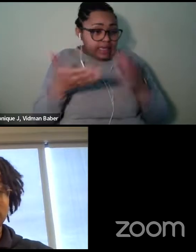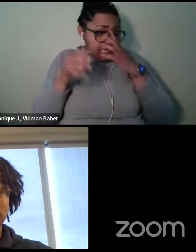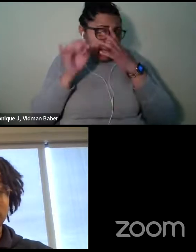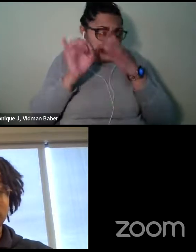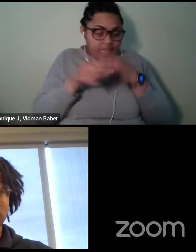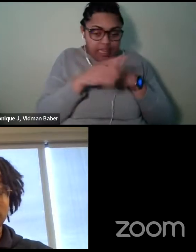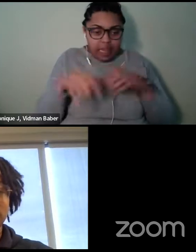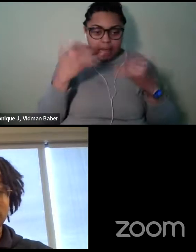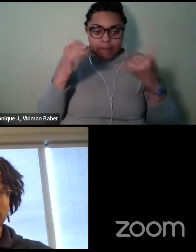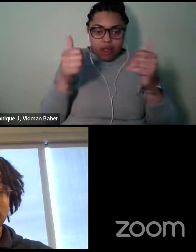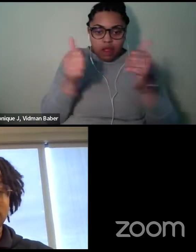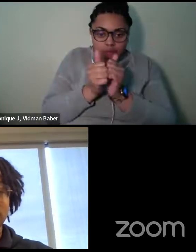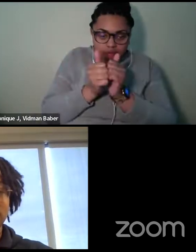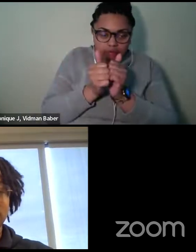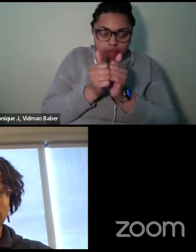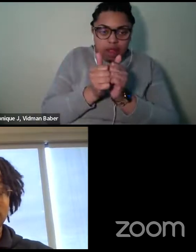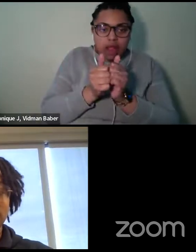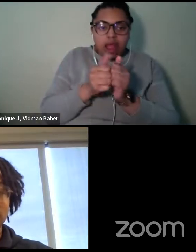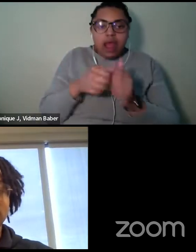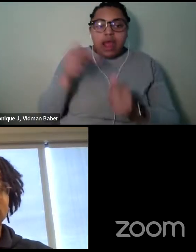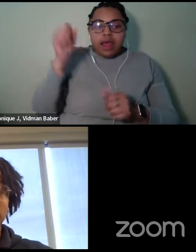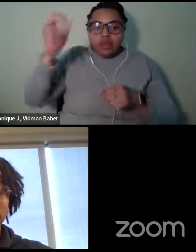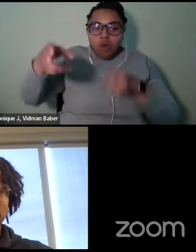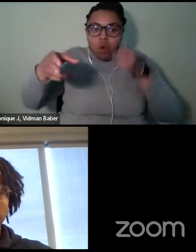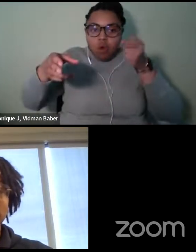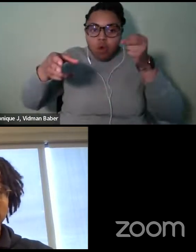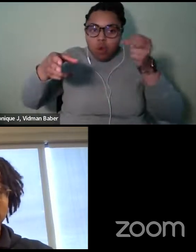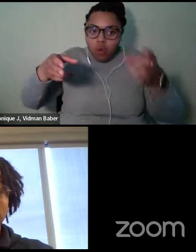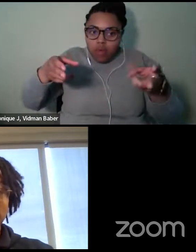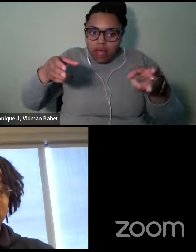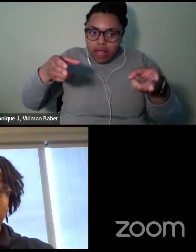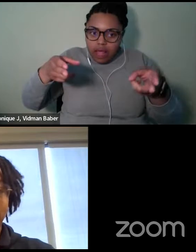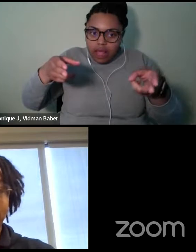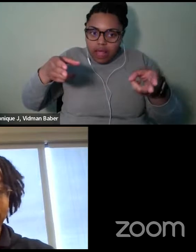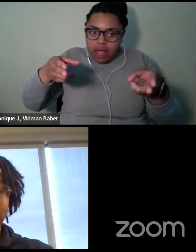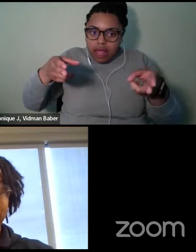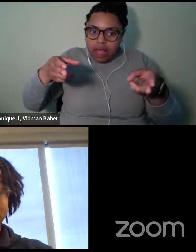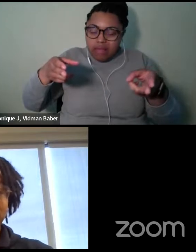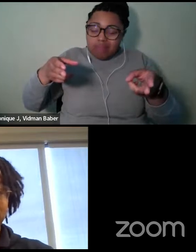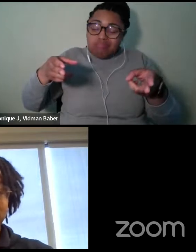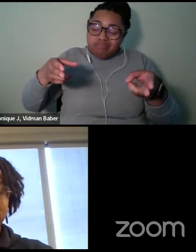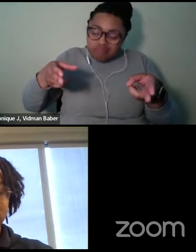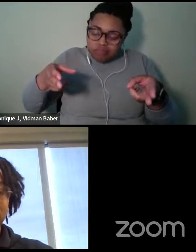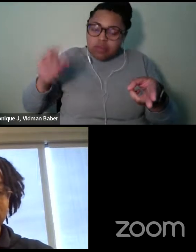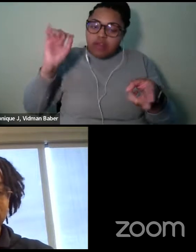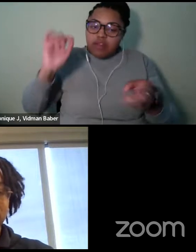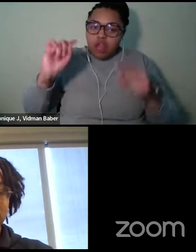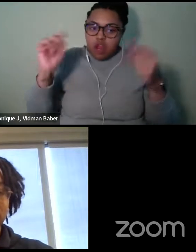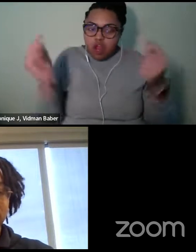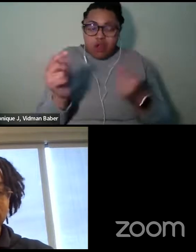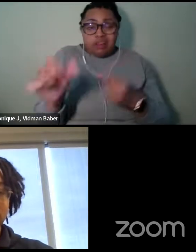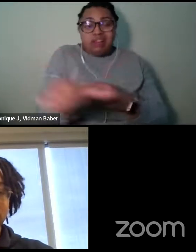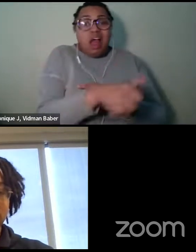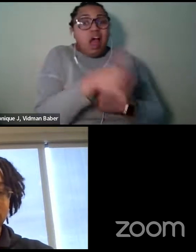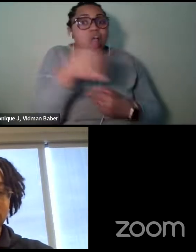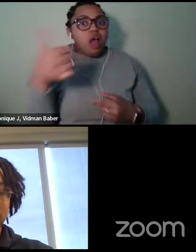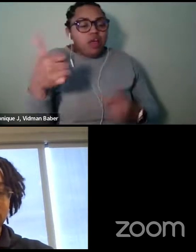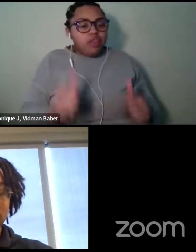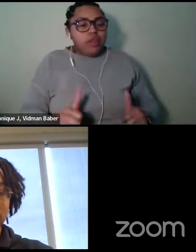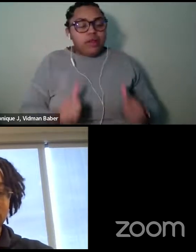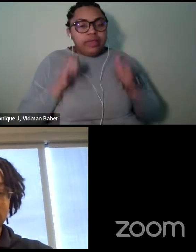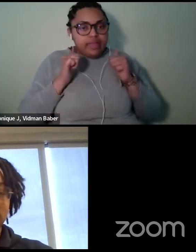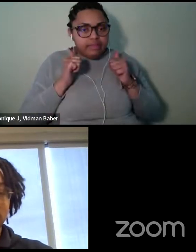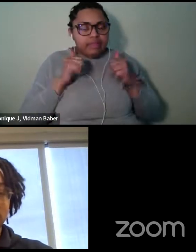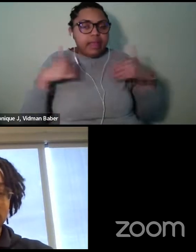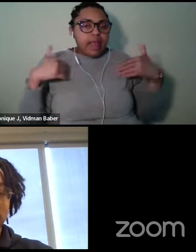with and then throw away, end up harming other living creatures. So